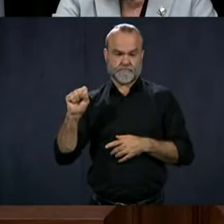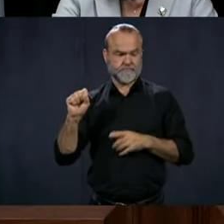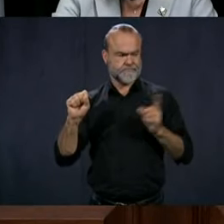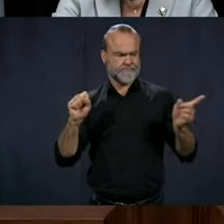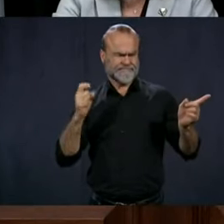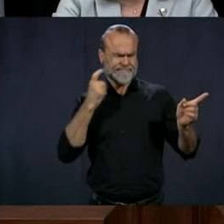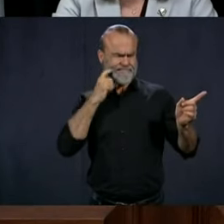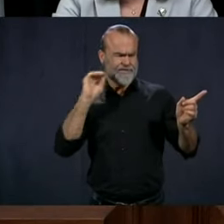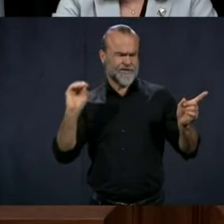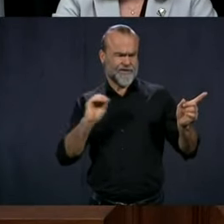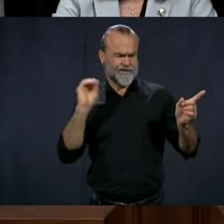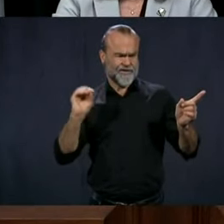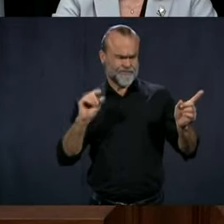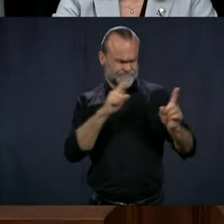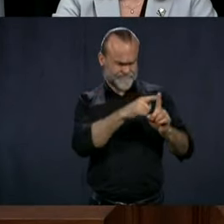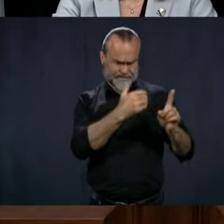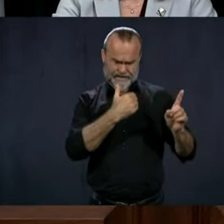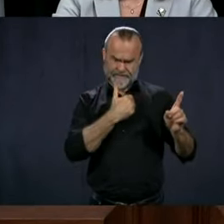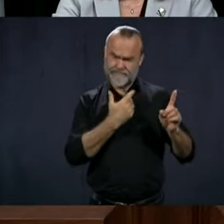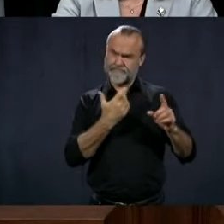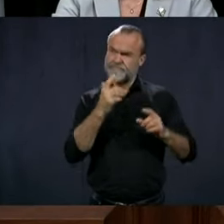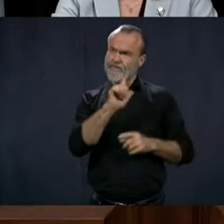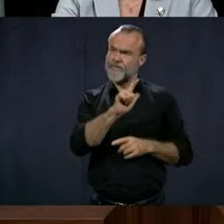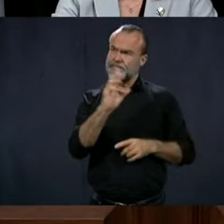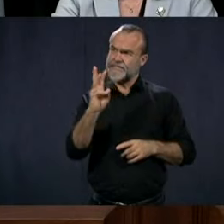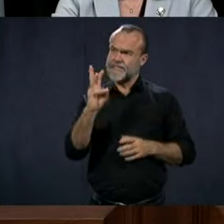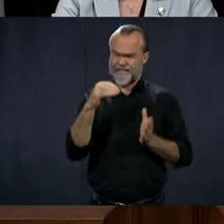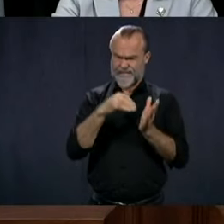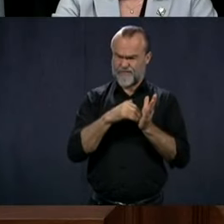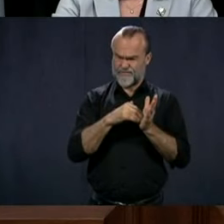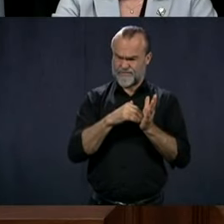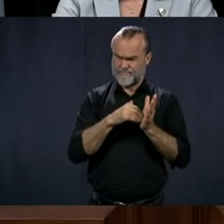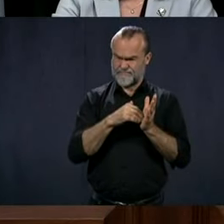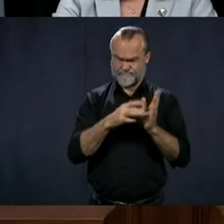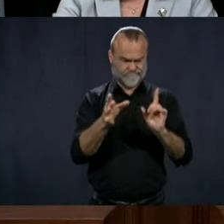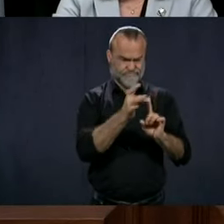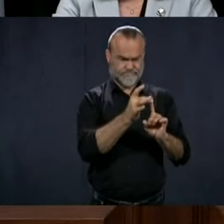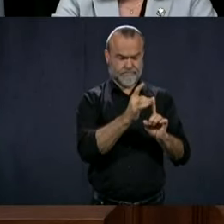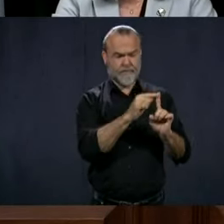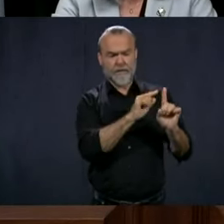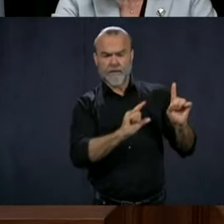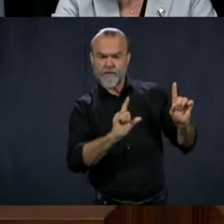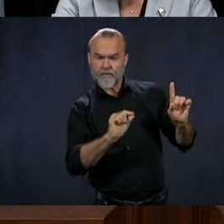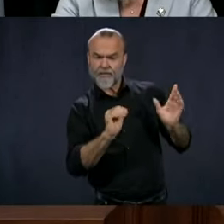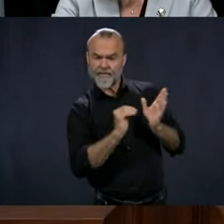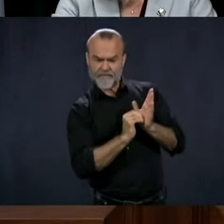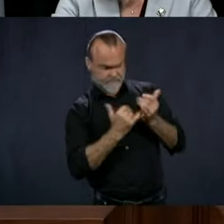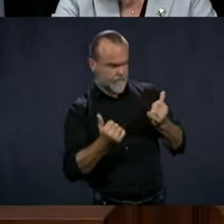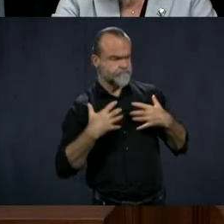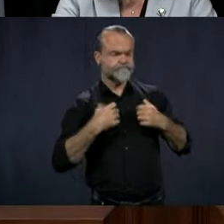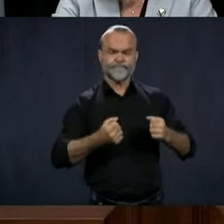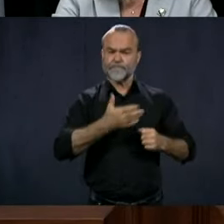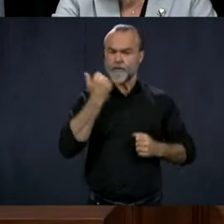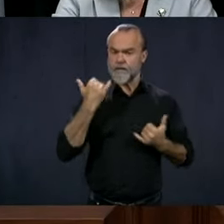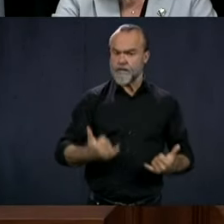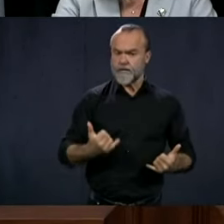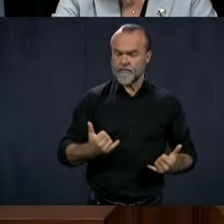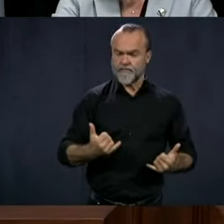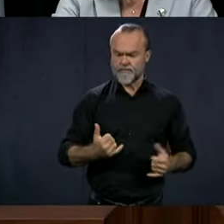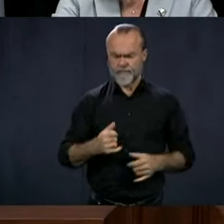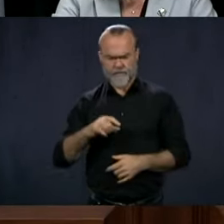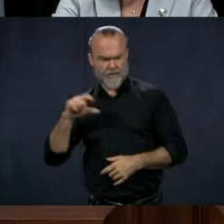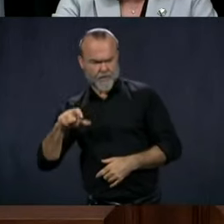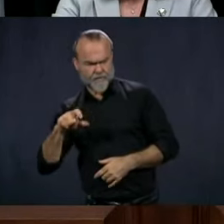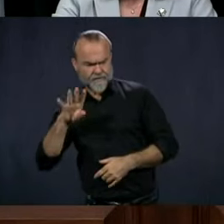just over 26,000 total cases and almost 20,000 of those have recovered. Quebec has almost